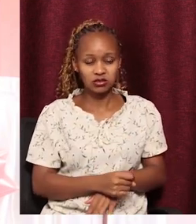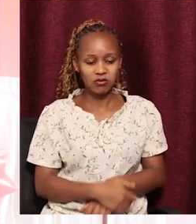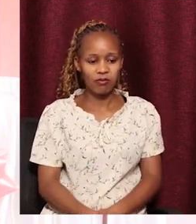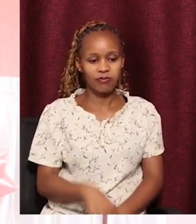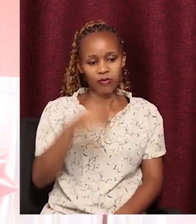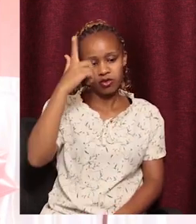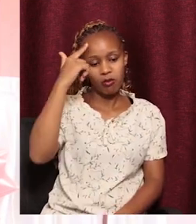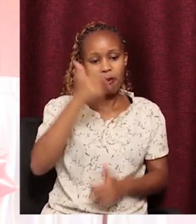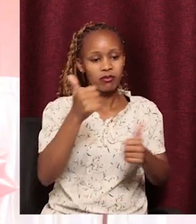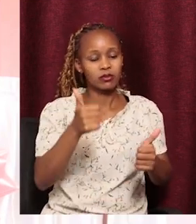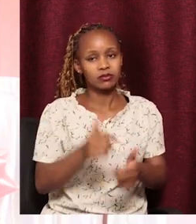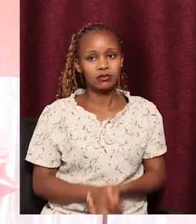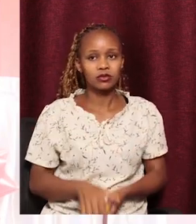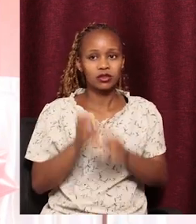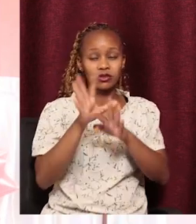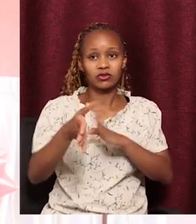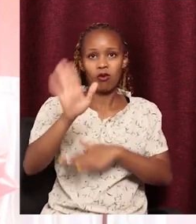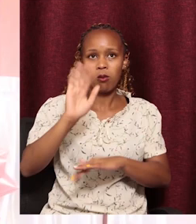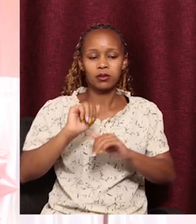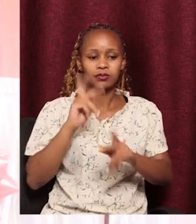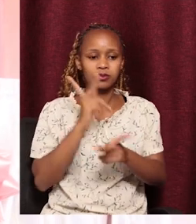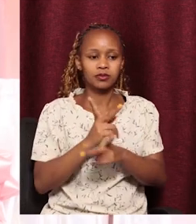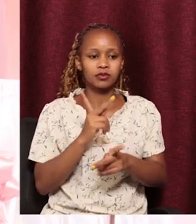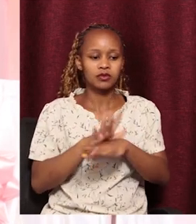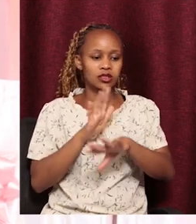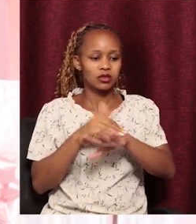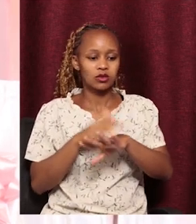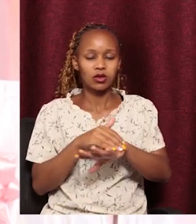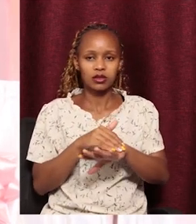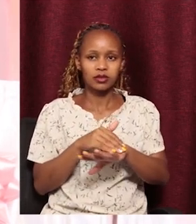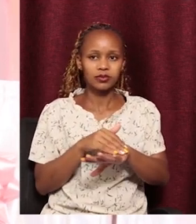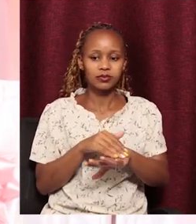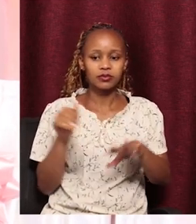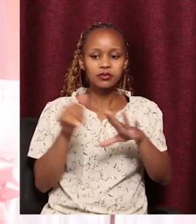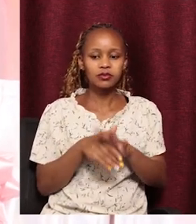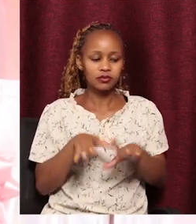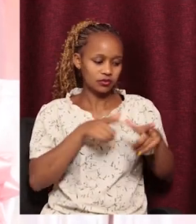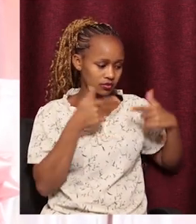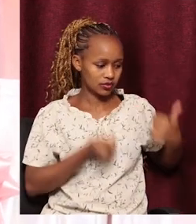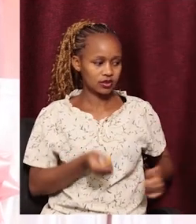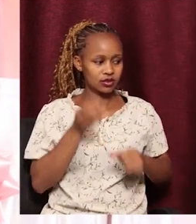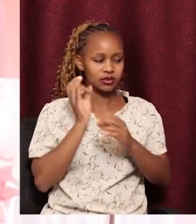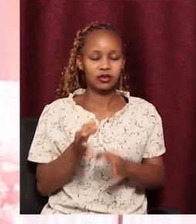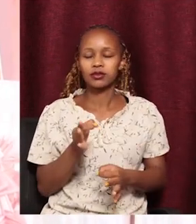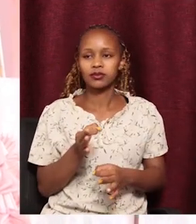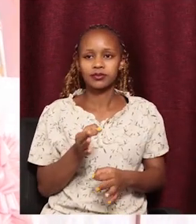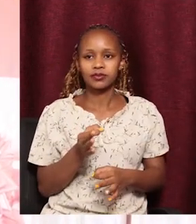Remember, if God places callings in the hearts of